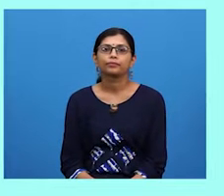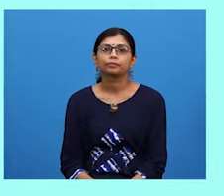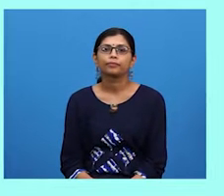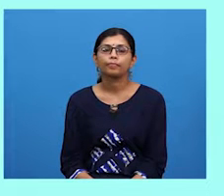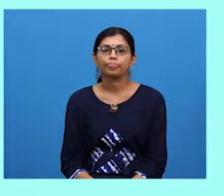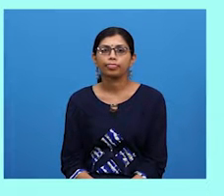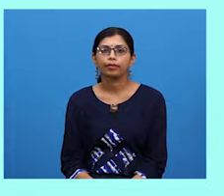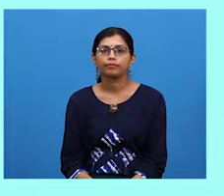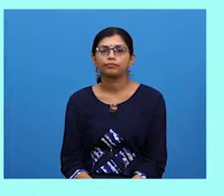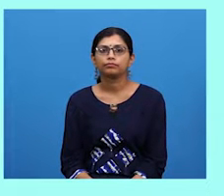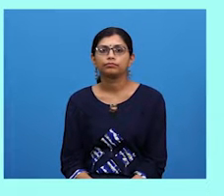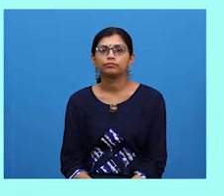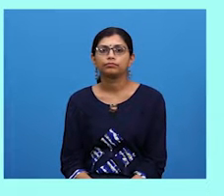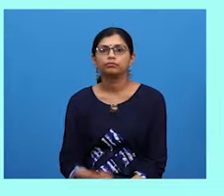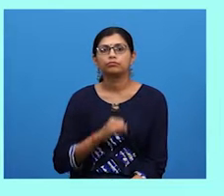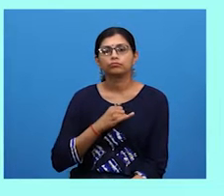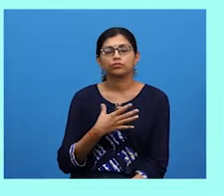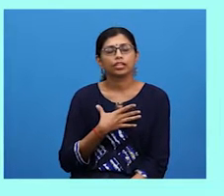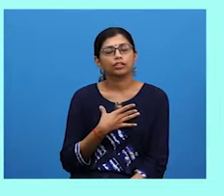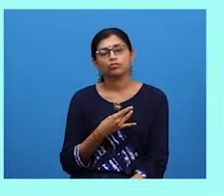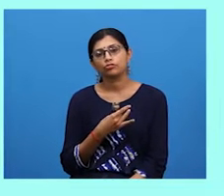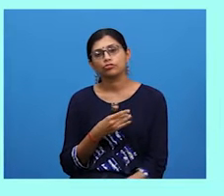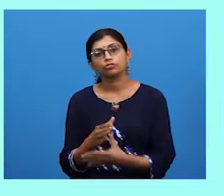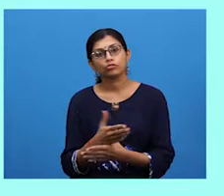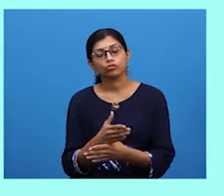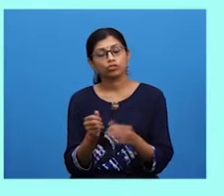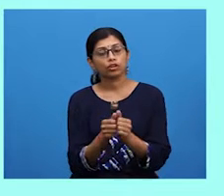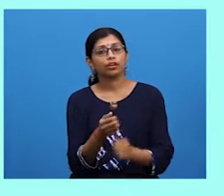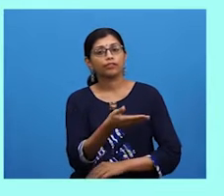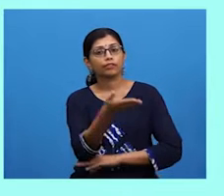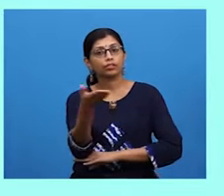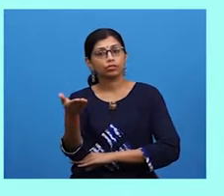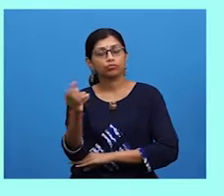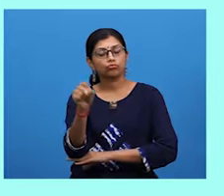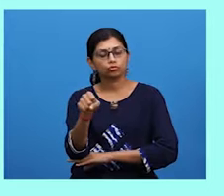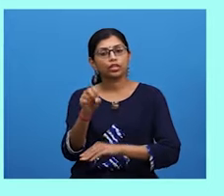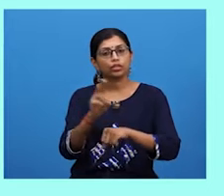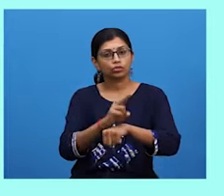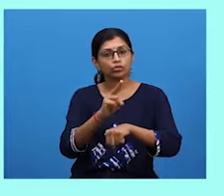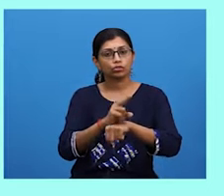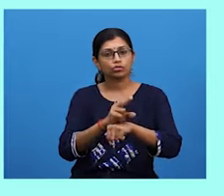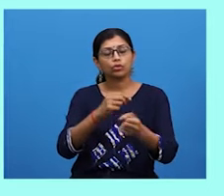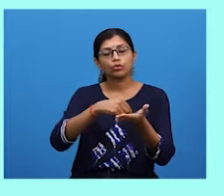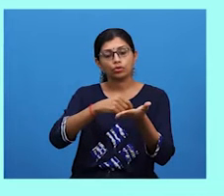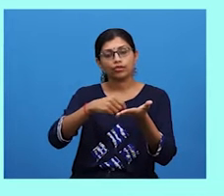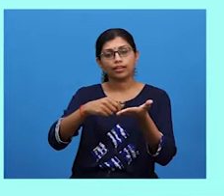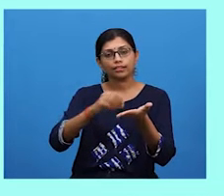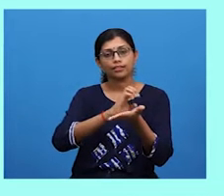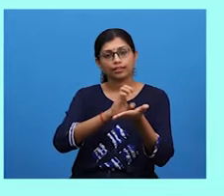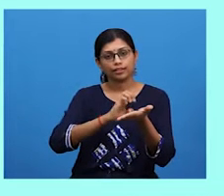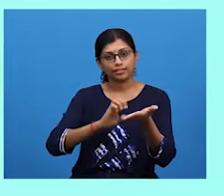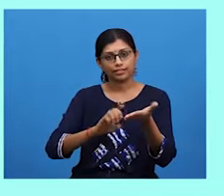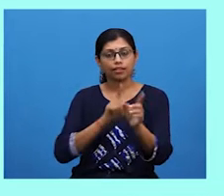I would like to share some tips and strategies that you can apply when you are writing